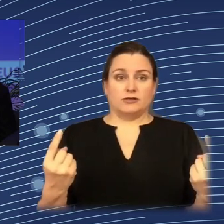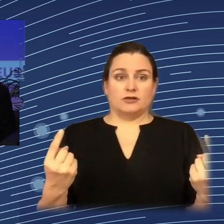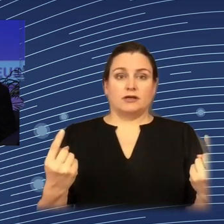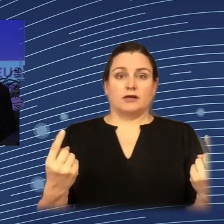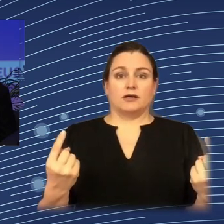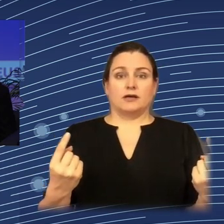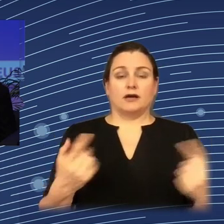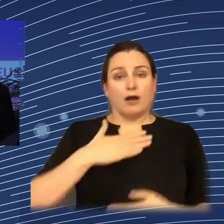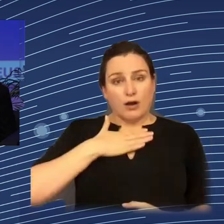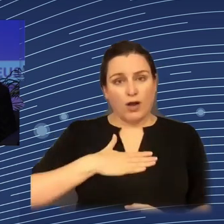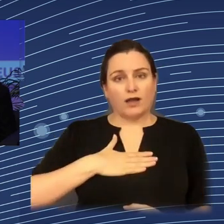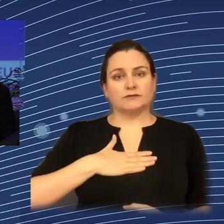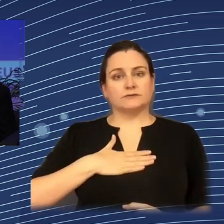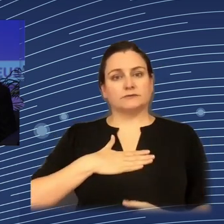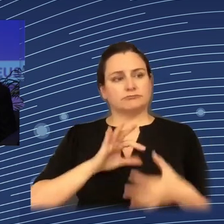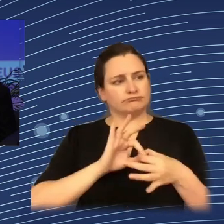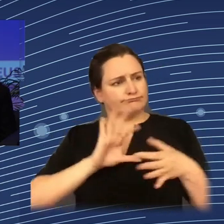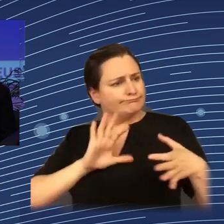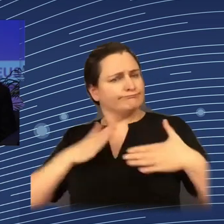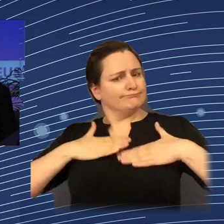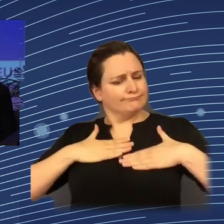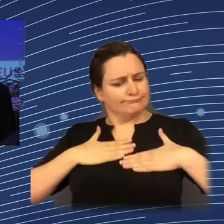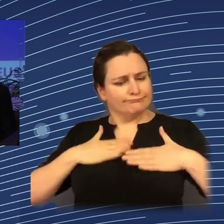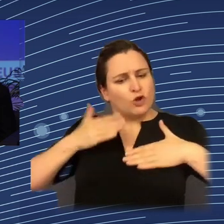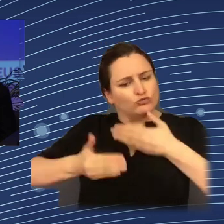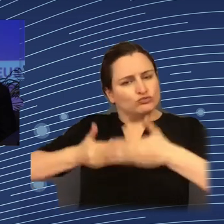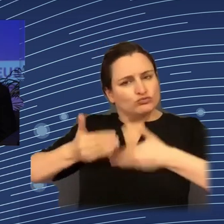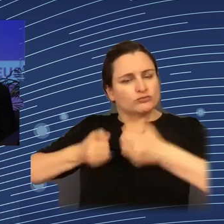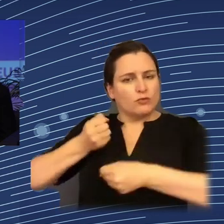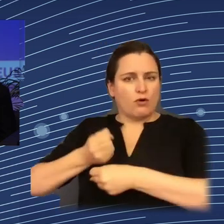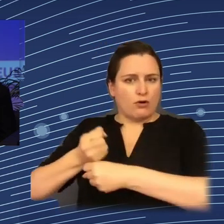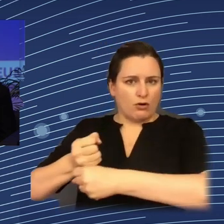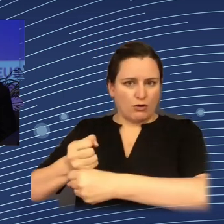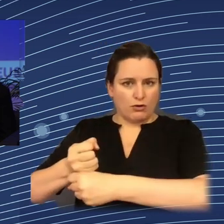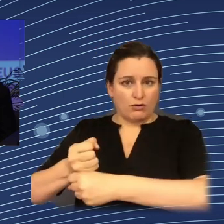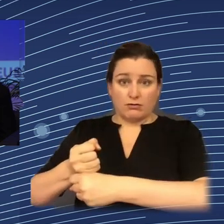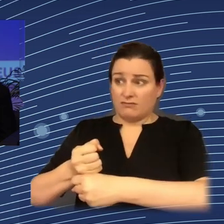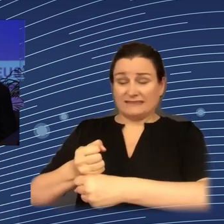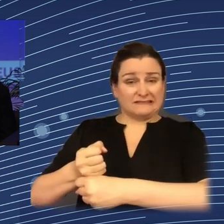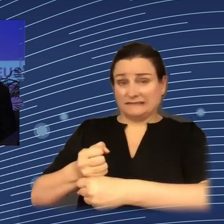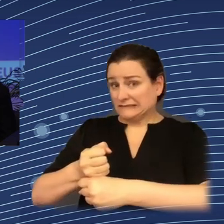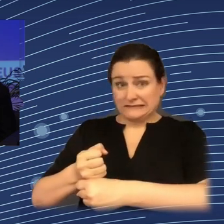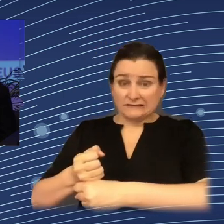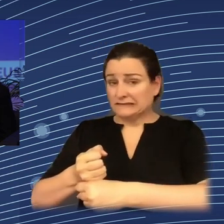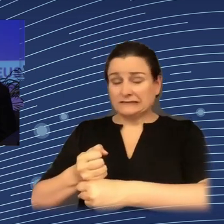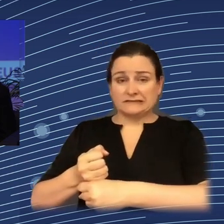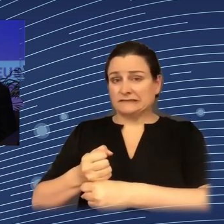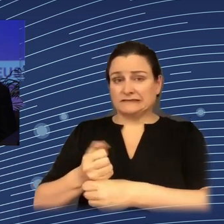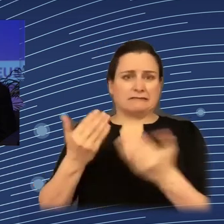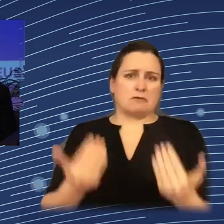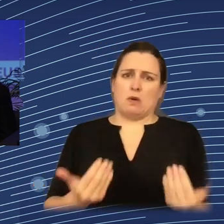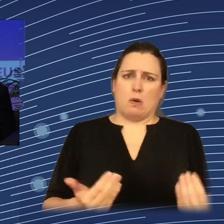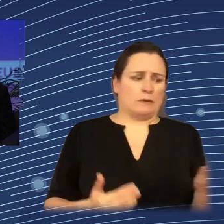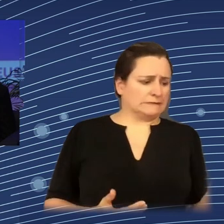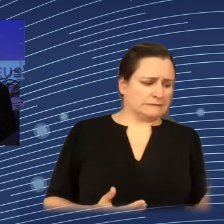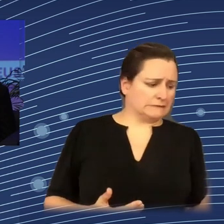representing that type of future that we were imagining, even when we